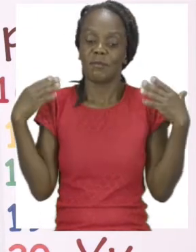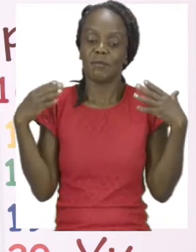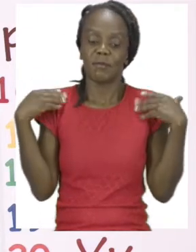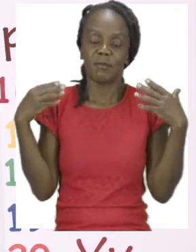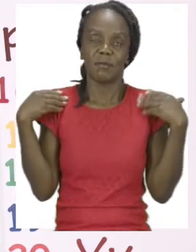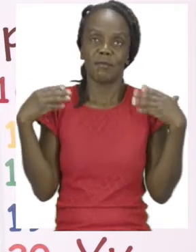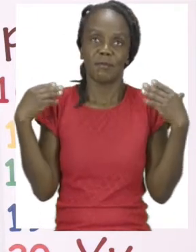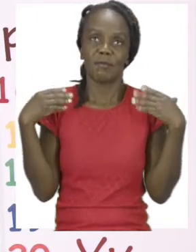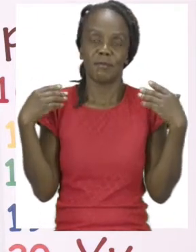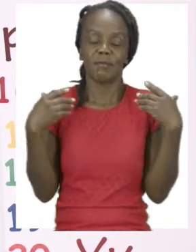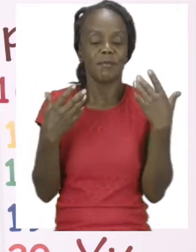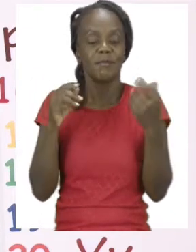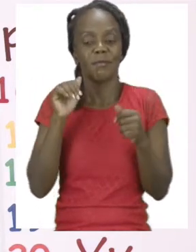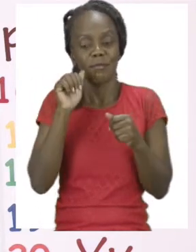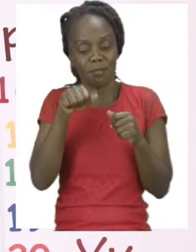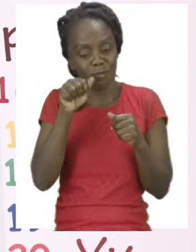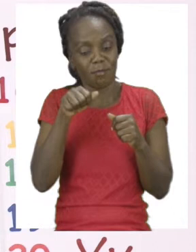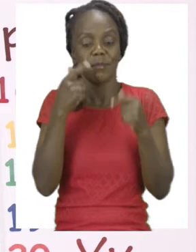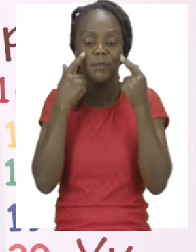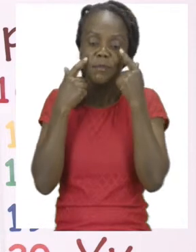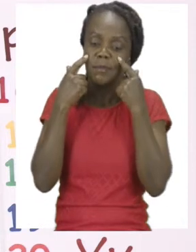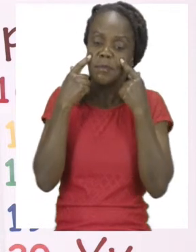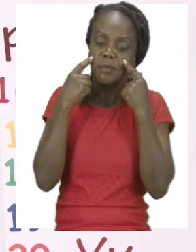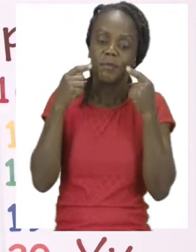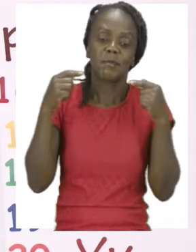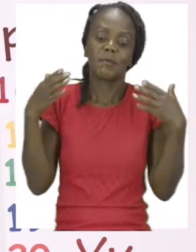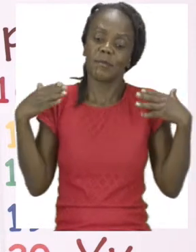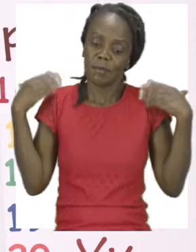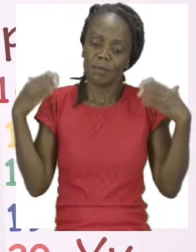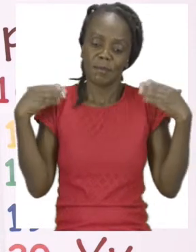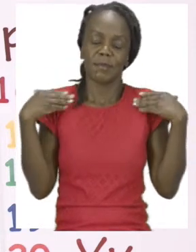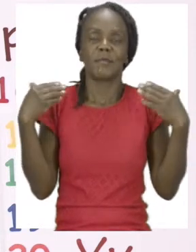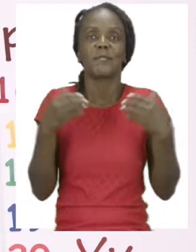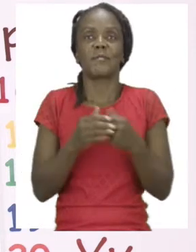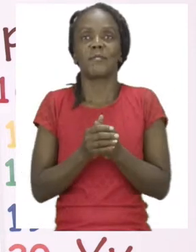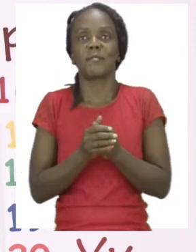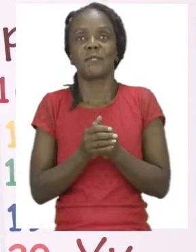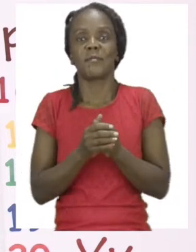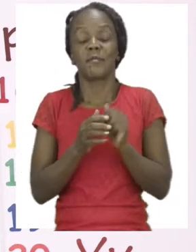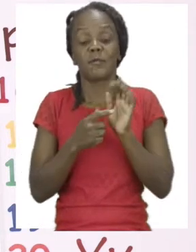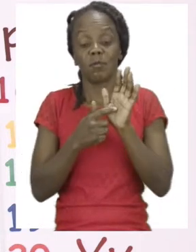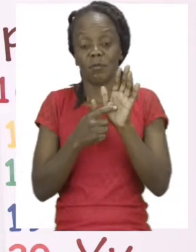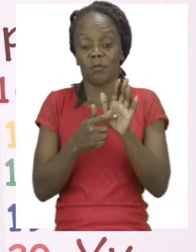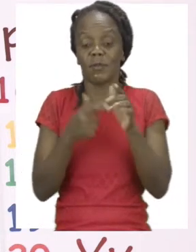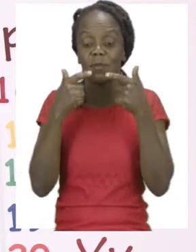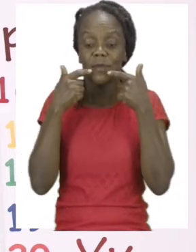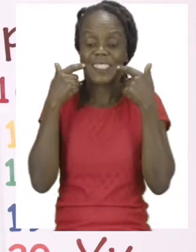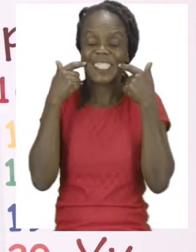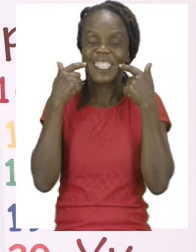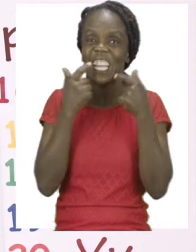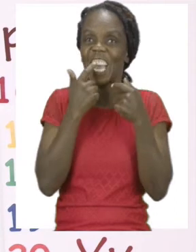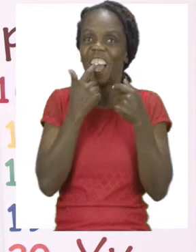happiness. And if you are happy, we said that you show your mouth and your teeth.